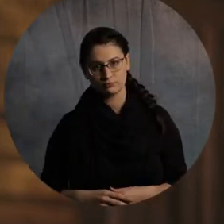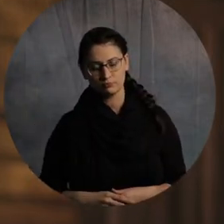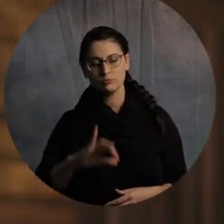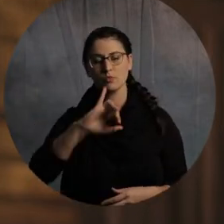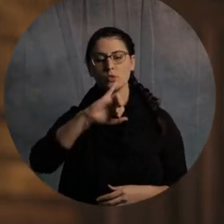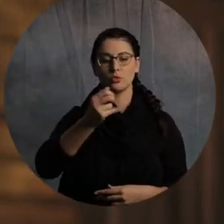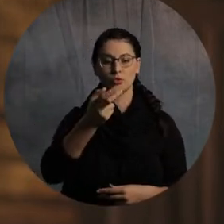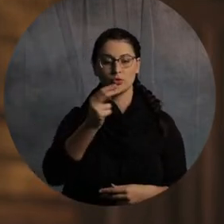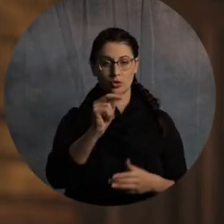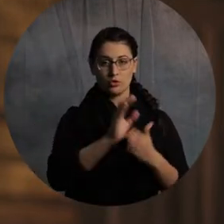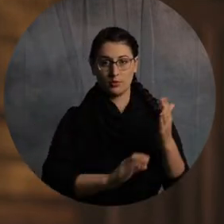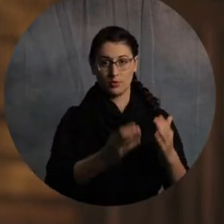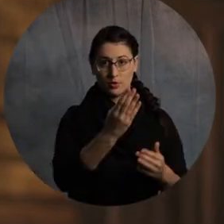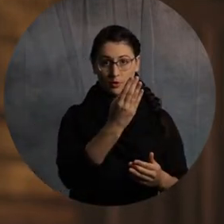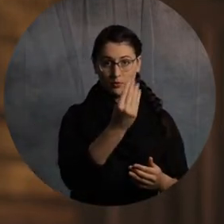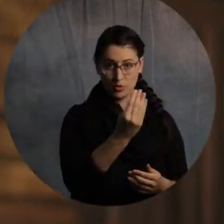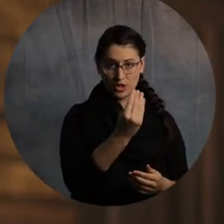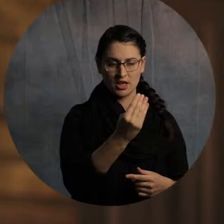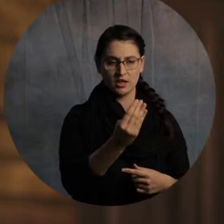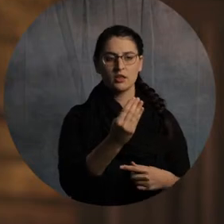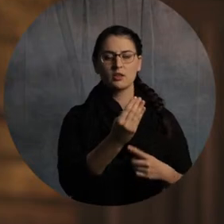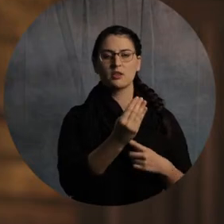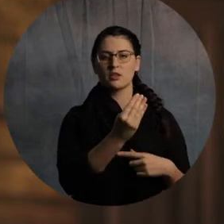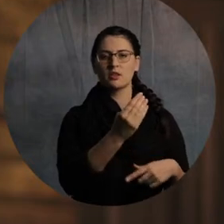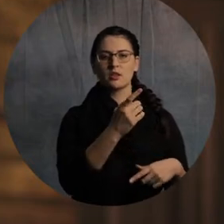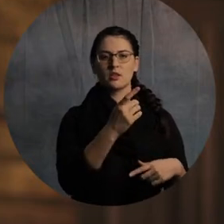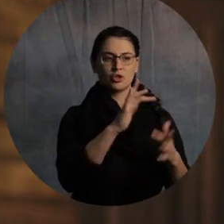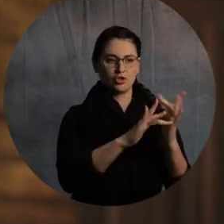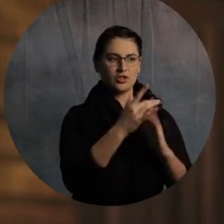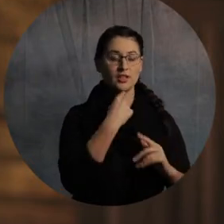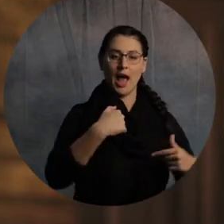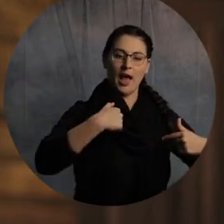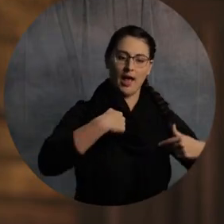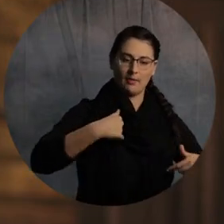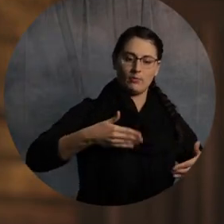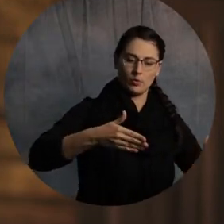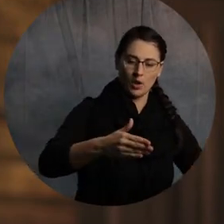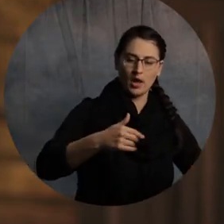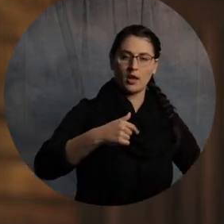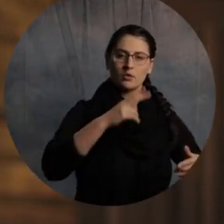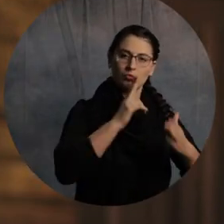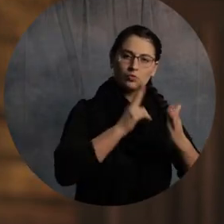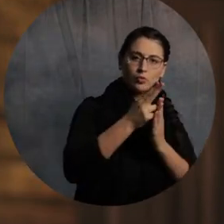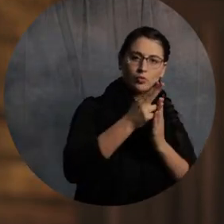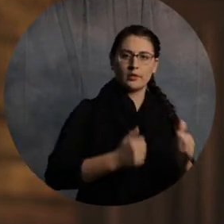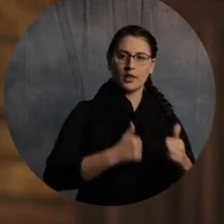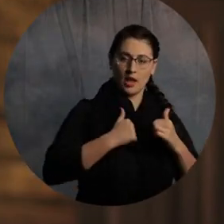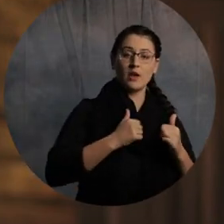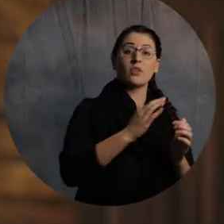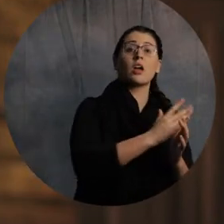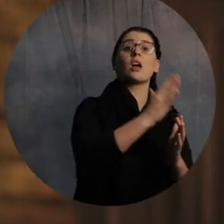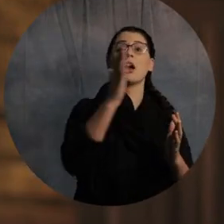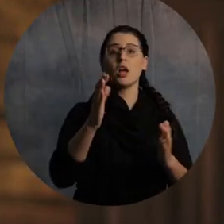John 14, where he says, I'm the way, the truth, and the life, all right? Key verse in the scriptures, John 14, 6. We get to John 15, and he